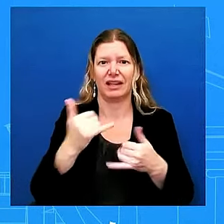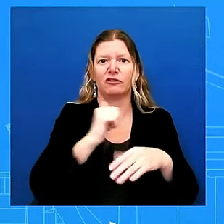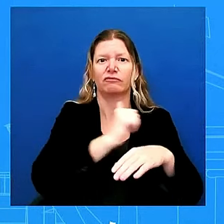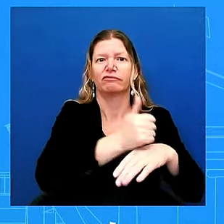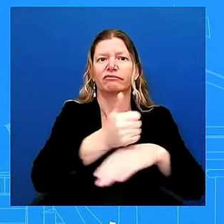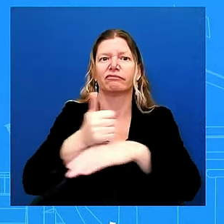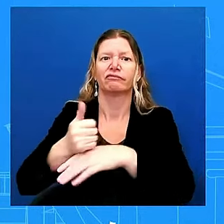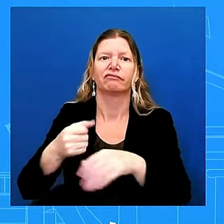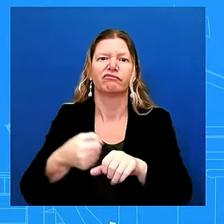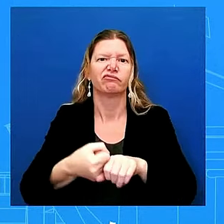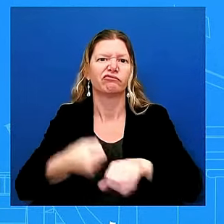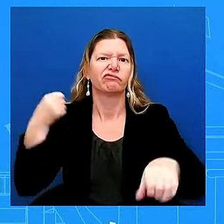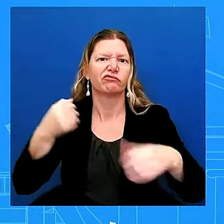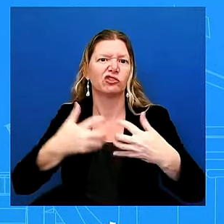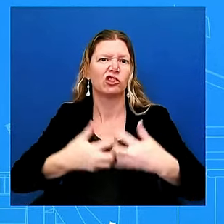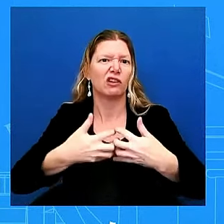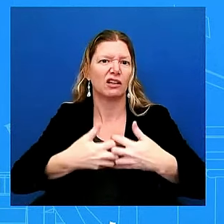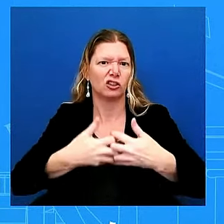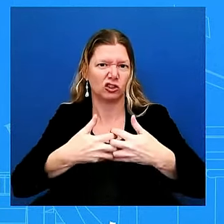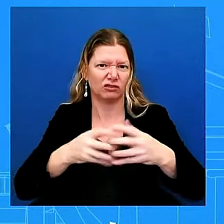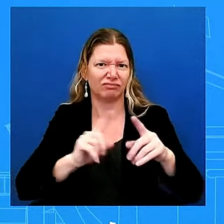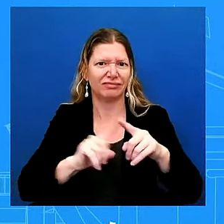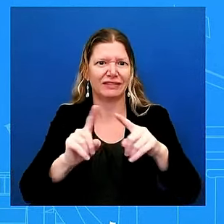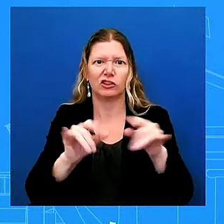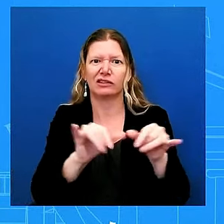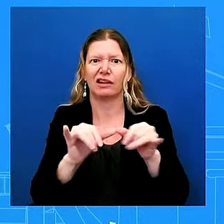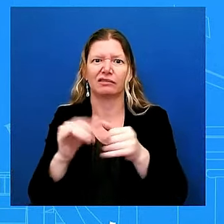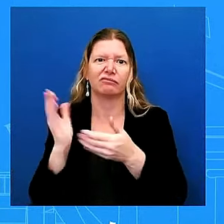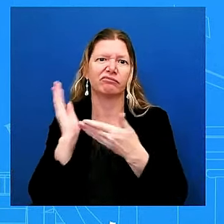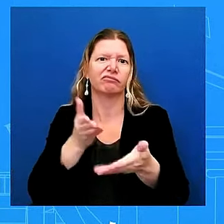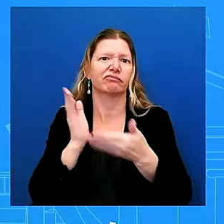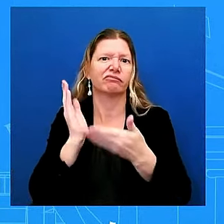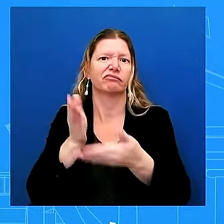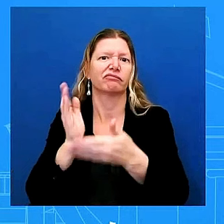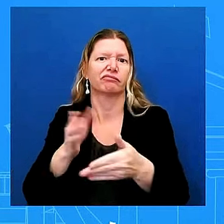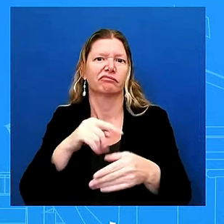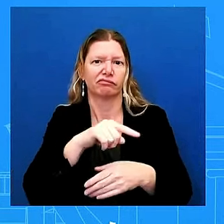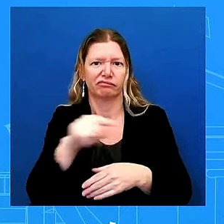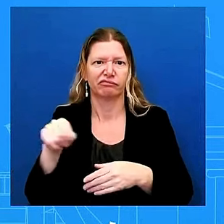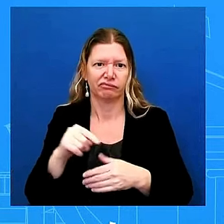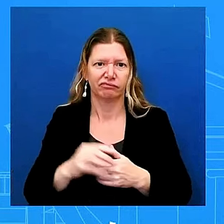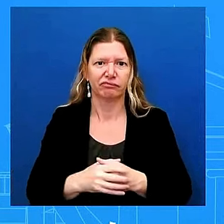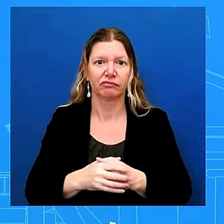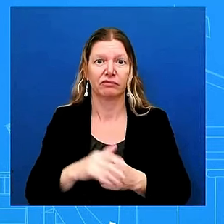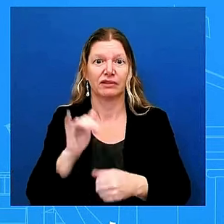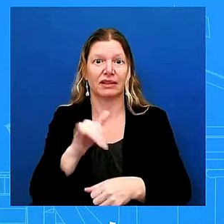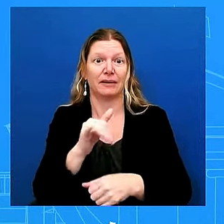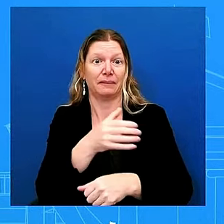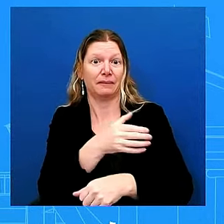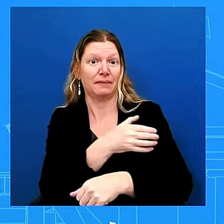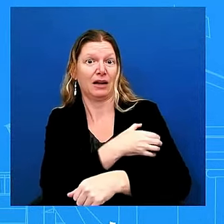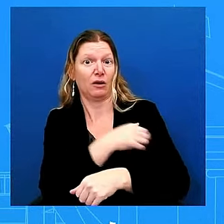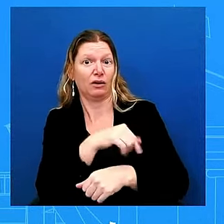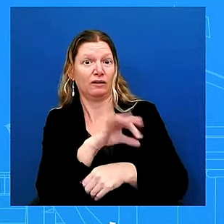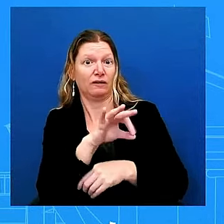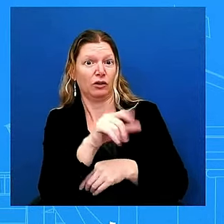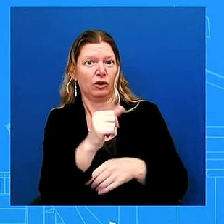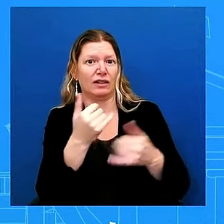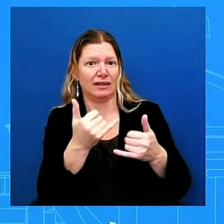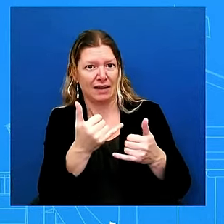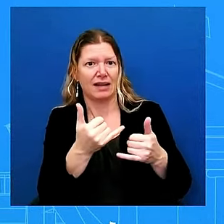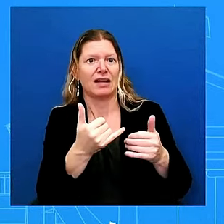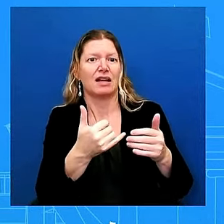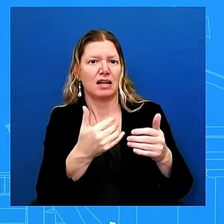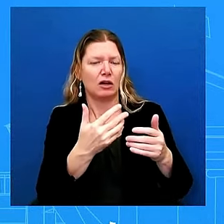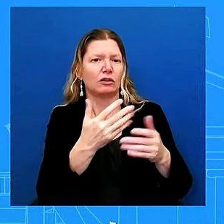of any state and as power is being restored throughout parts of florida and georgia power crews are being moved into other